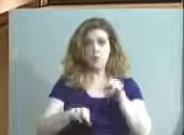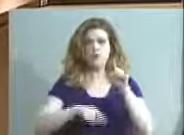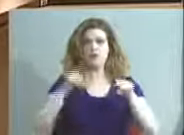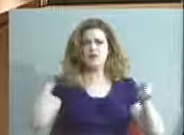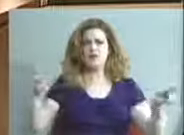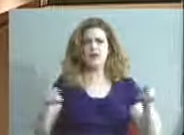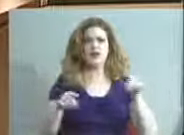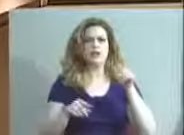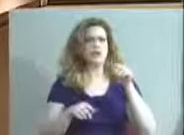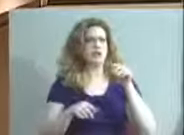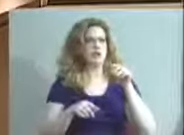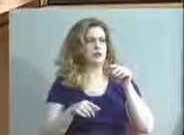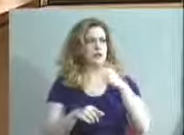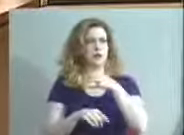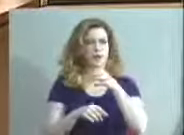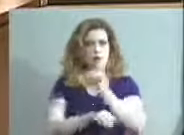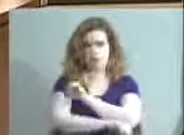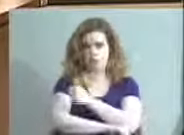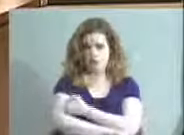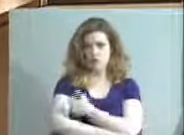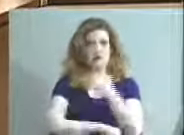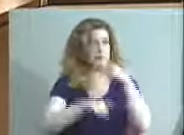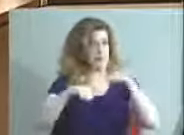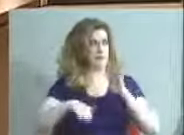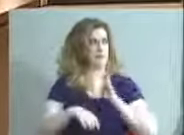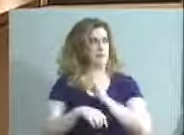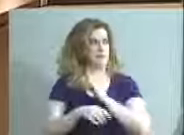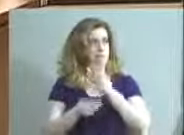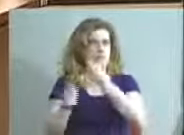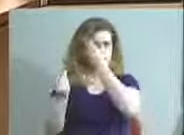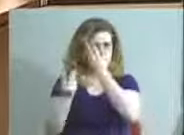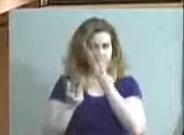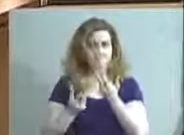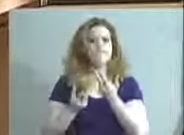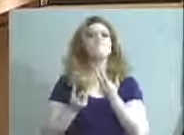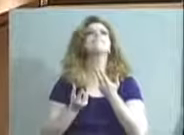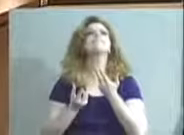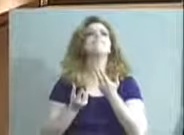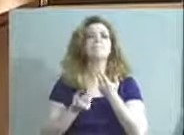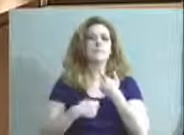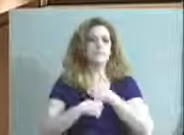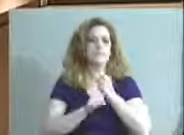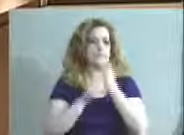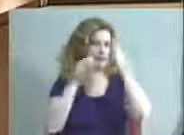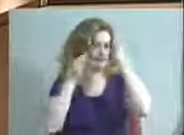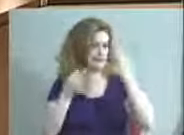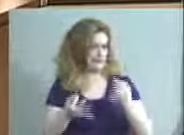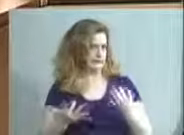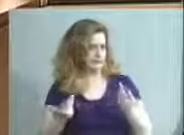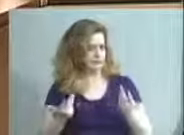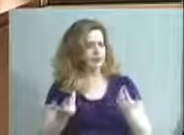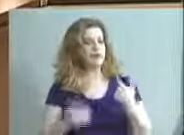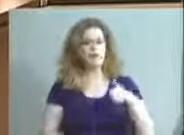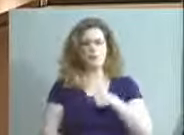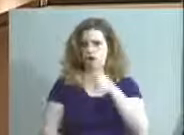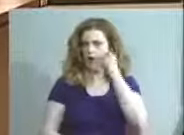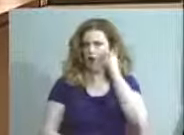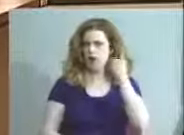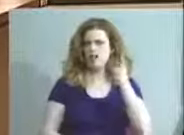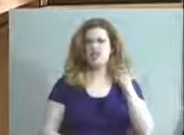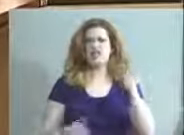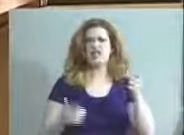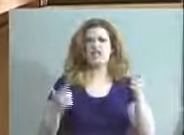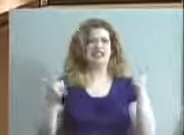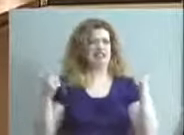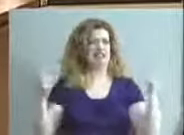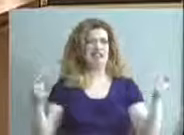regulatory authorities, but also that this board is getting to make its decisions. We understand that this is a very large